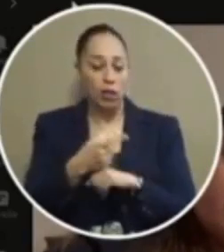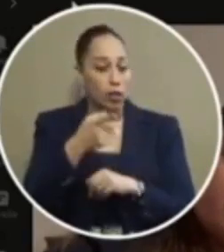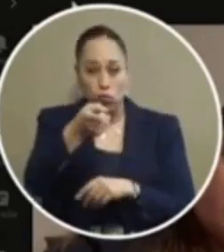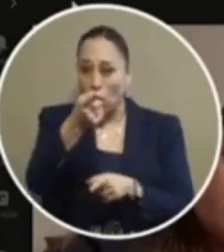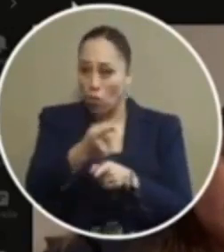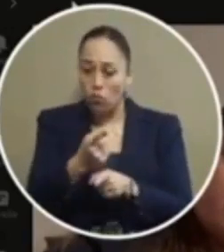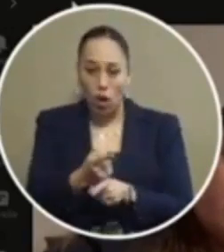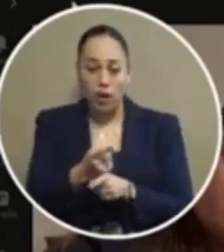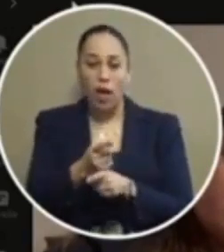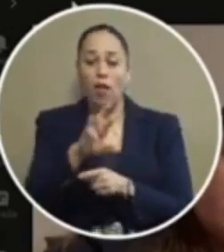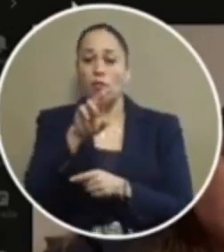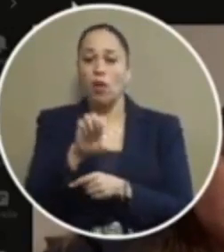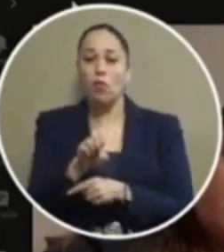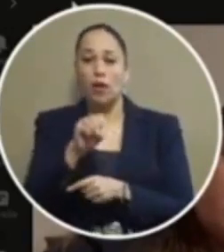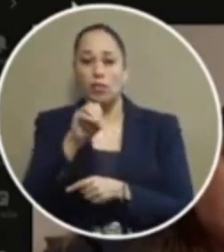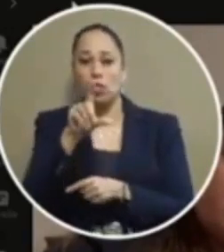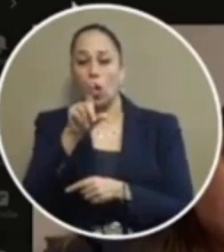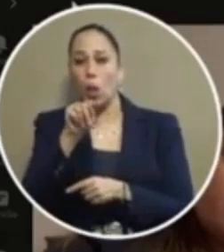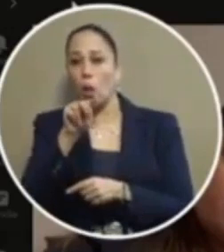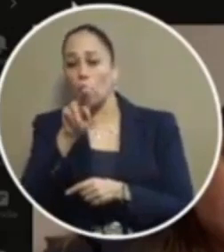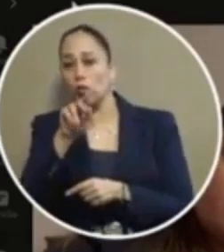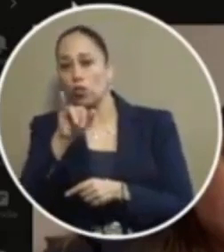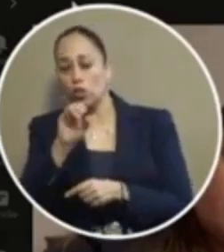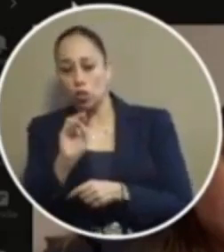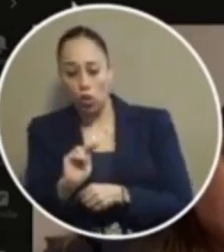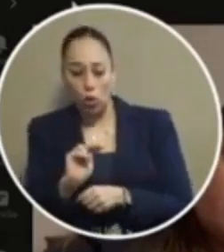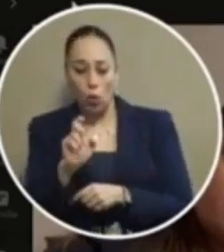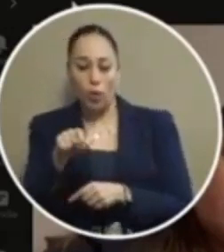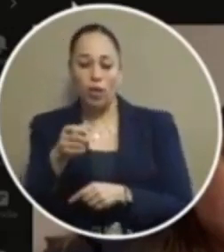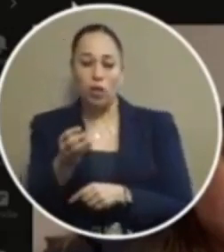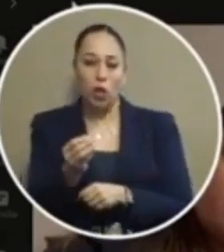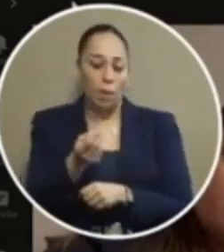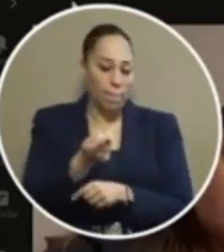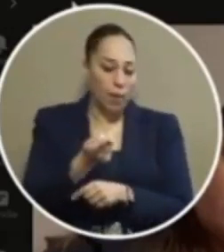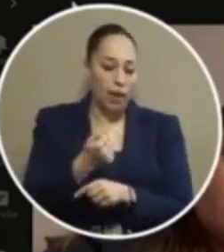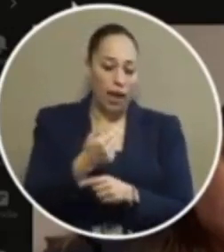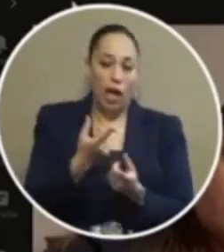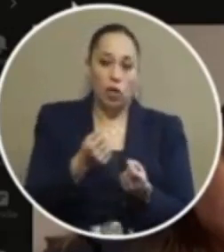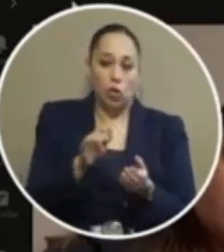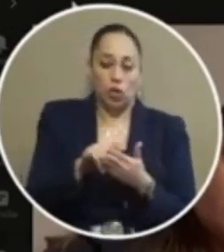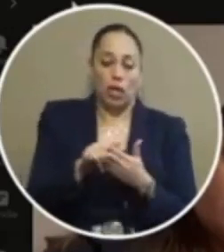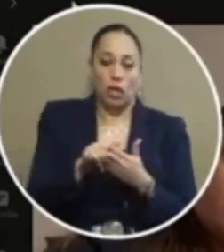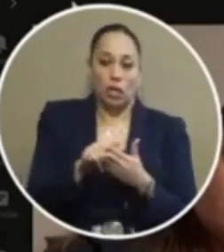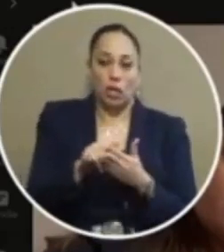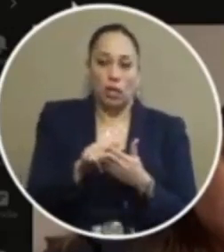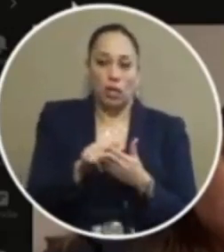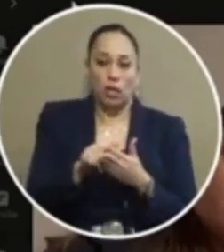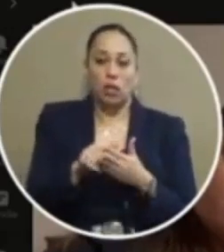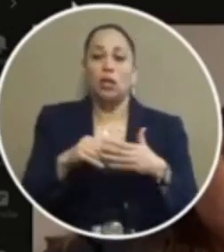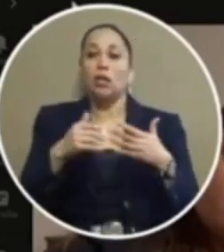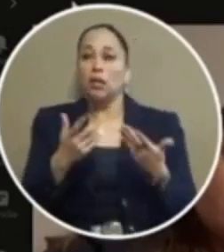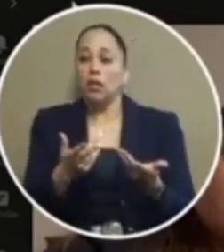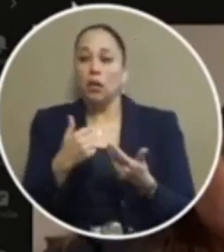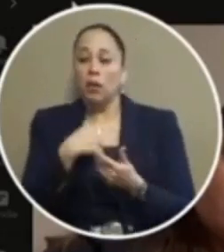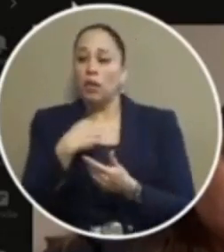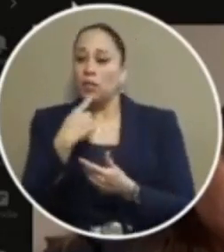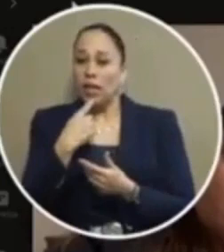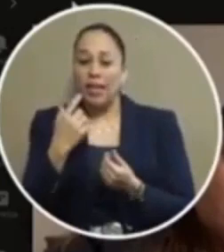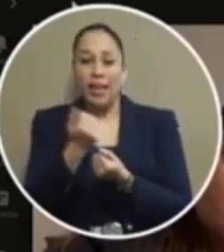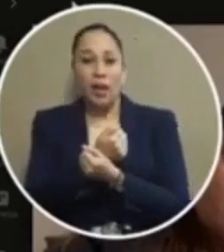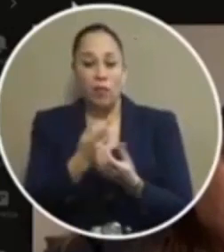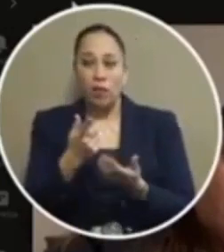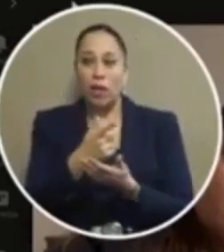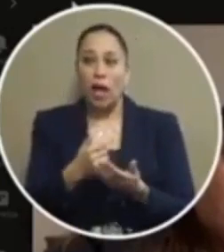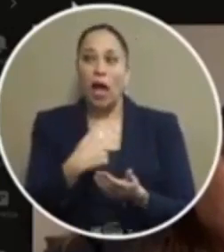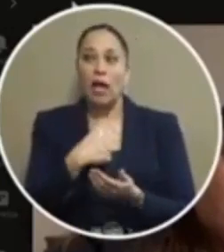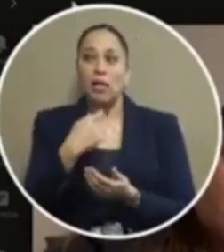right the resolution stipulated that you wanted us to come back and execute this so i would i would make i would tell you this everything i've